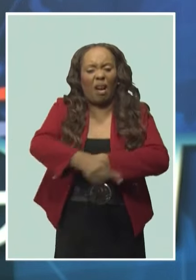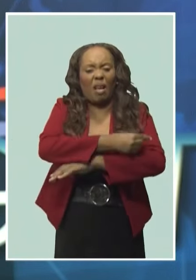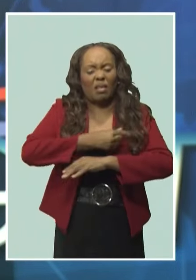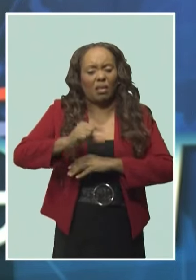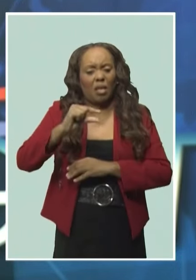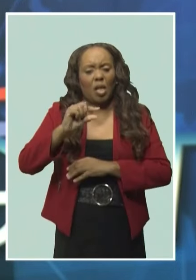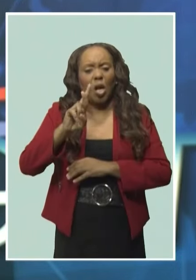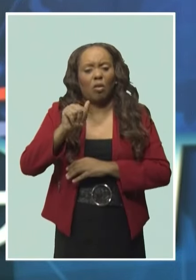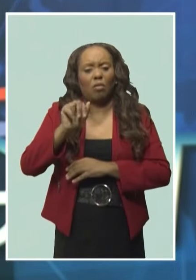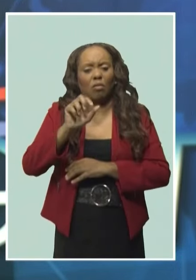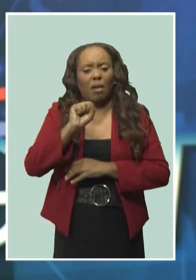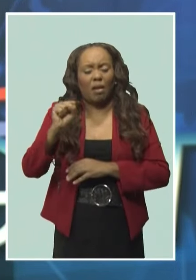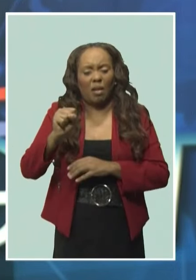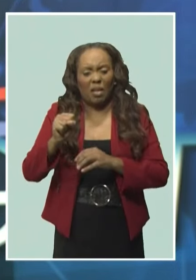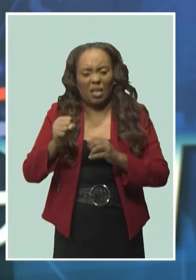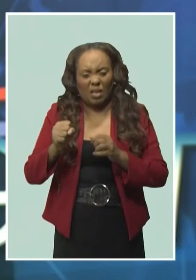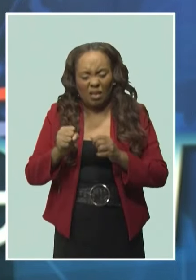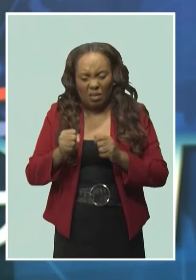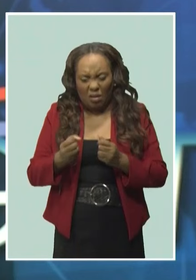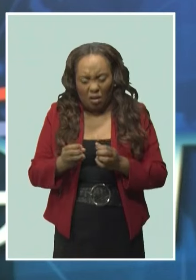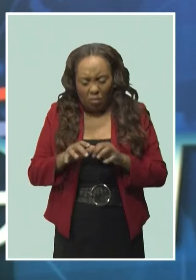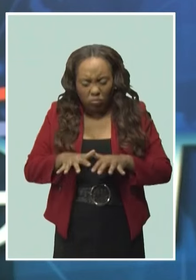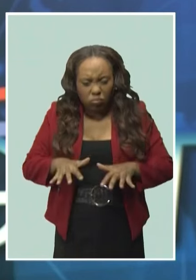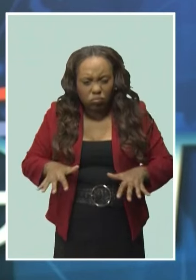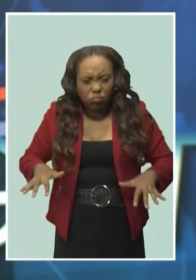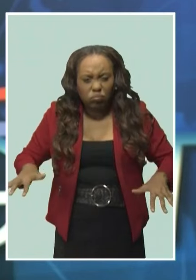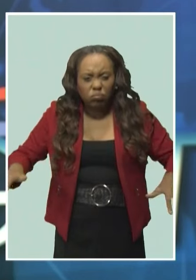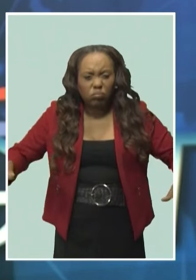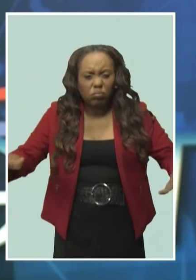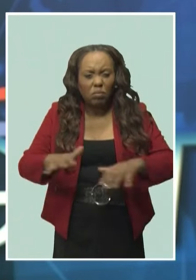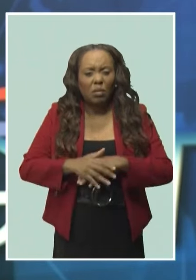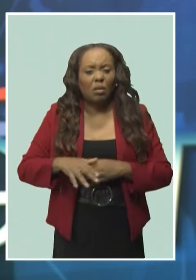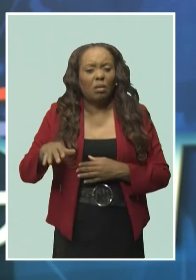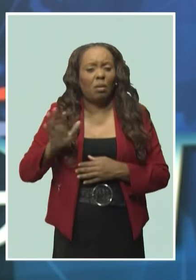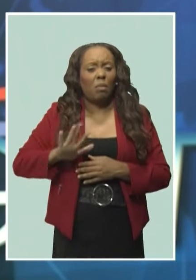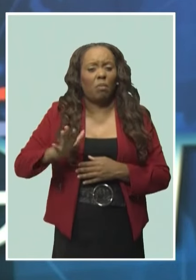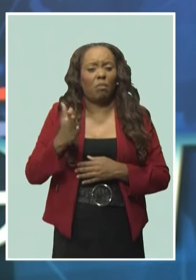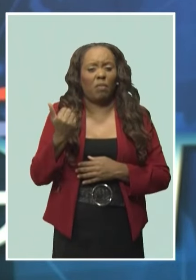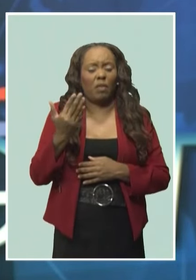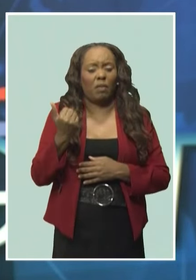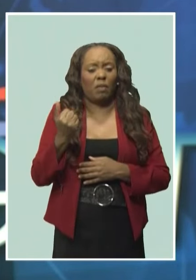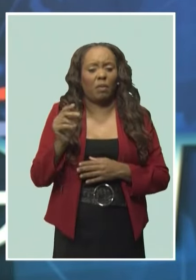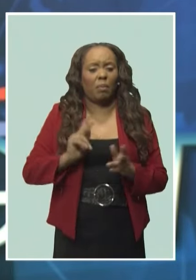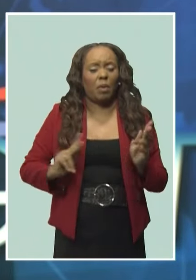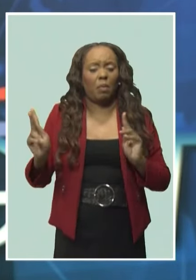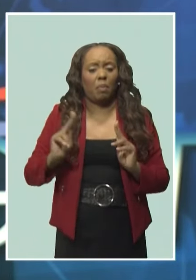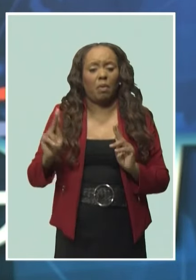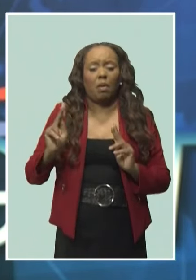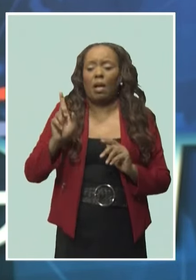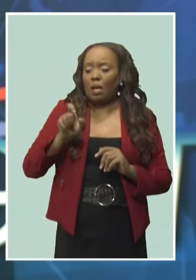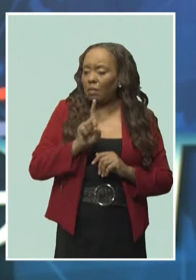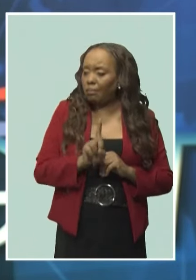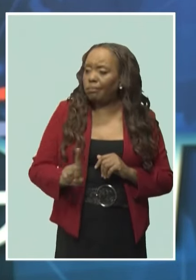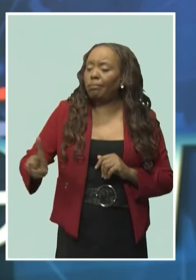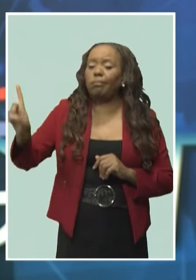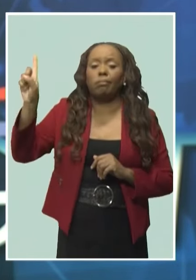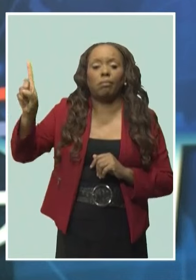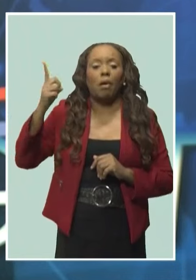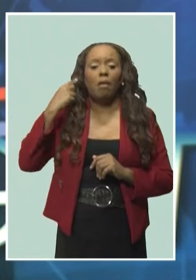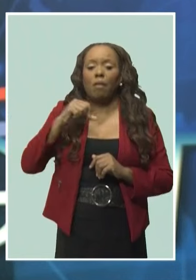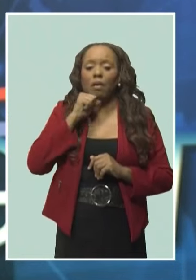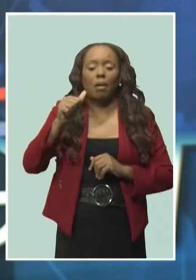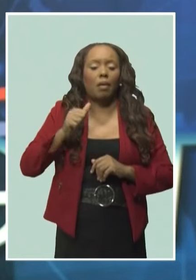Ronald Chapman revealed that, to date, some 15 people were brought before the law courts and judgments received in five.